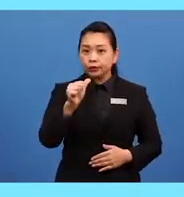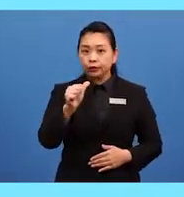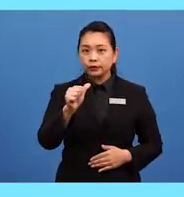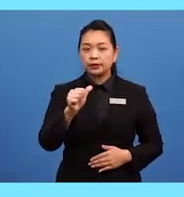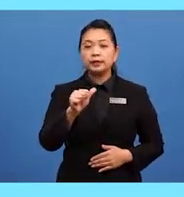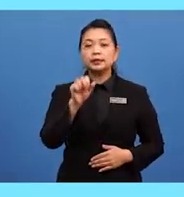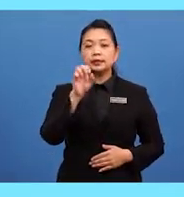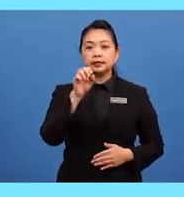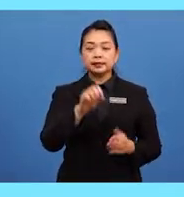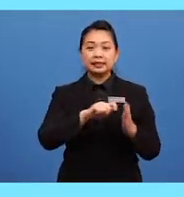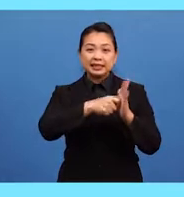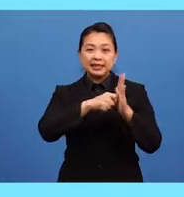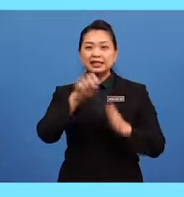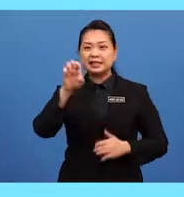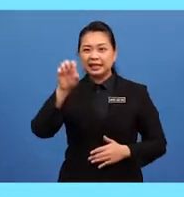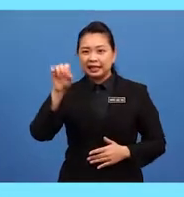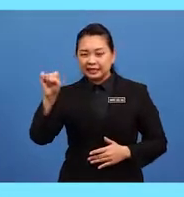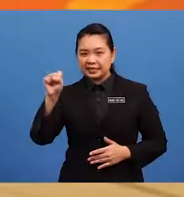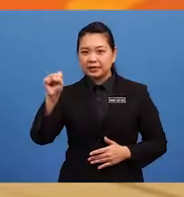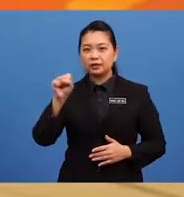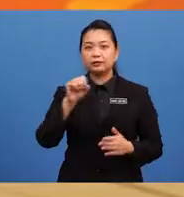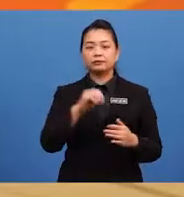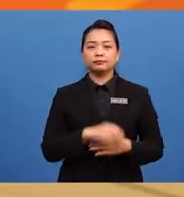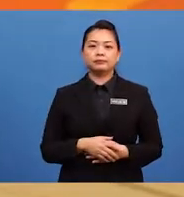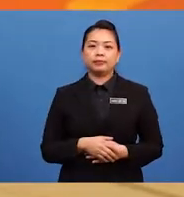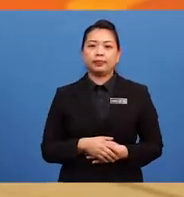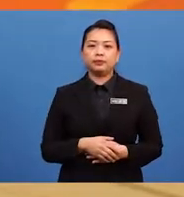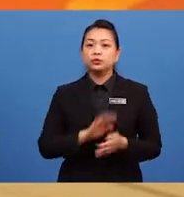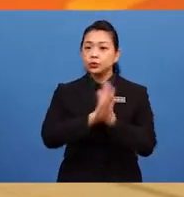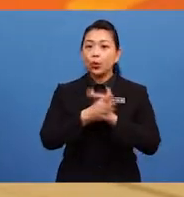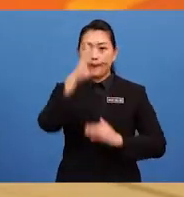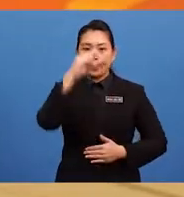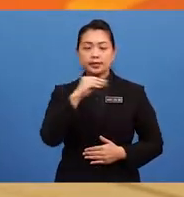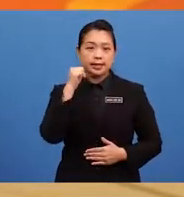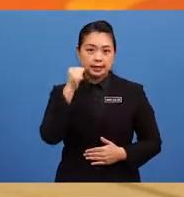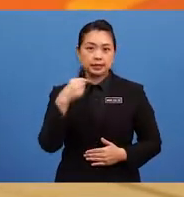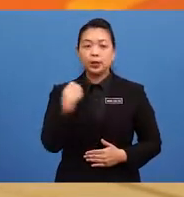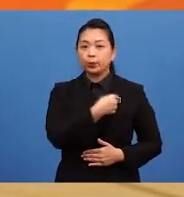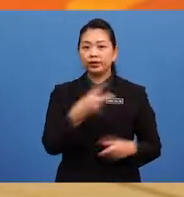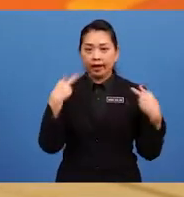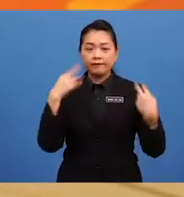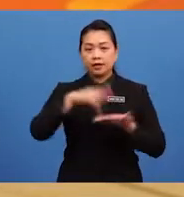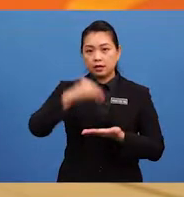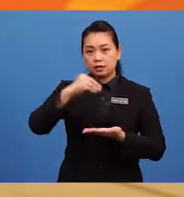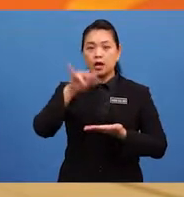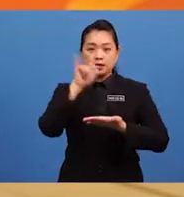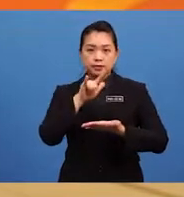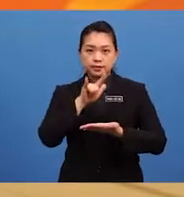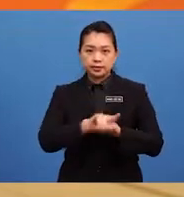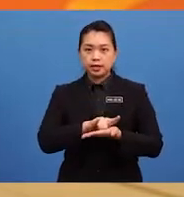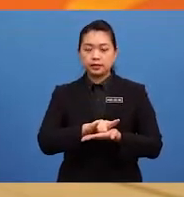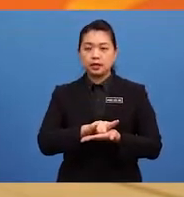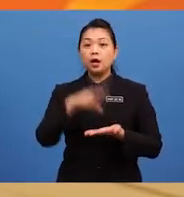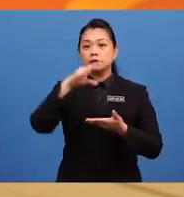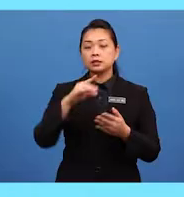or six keys. So, boys and six keys. we have learned that when spelling